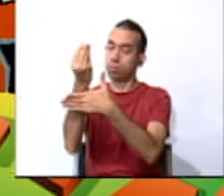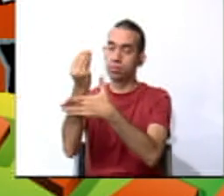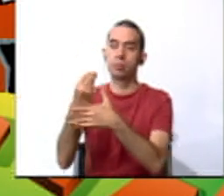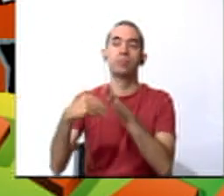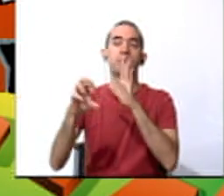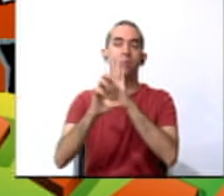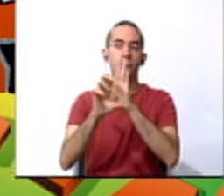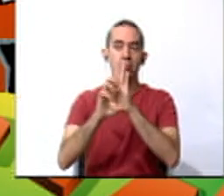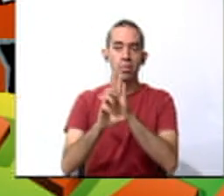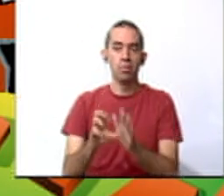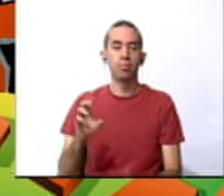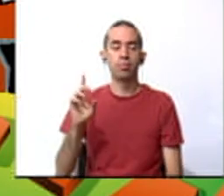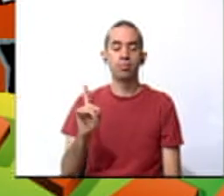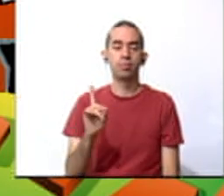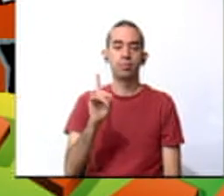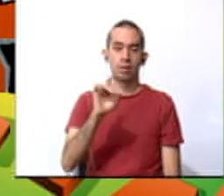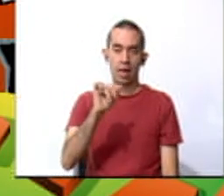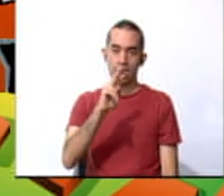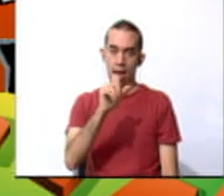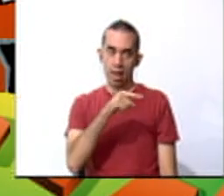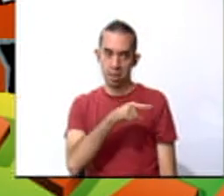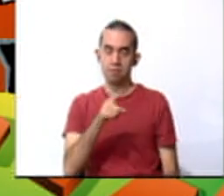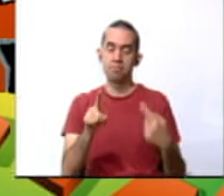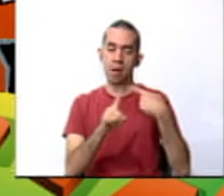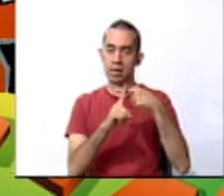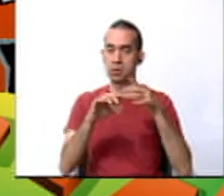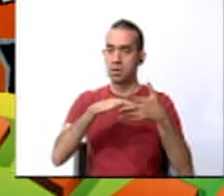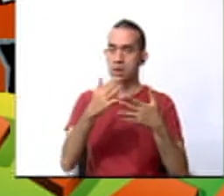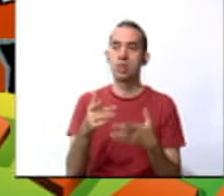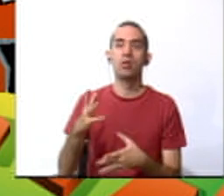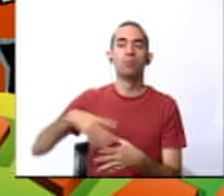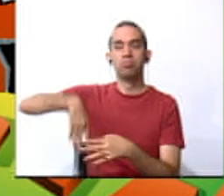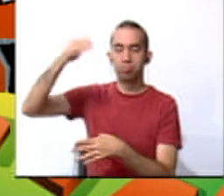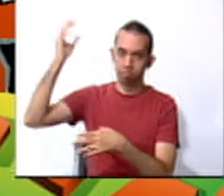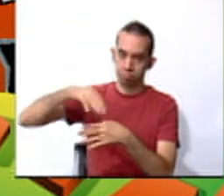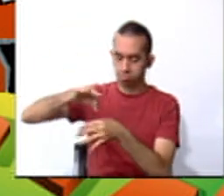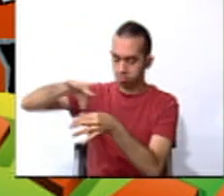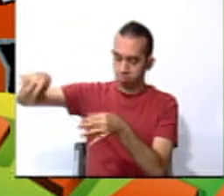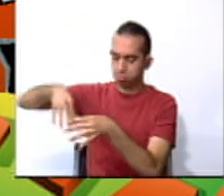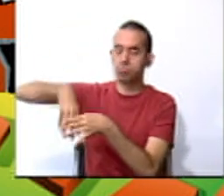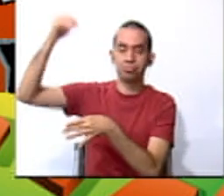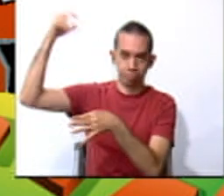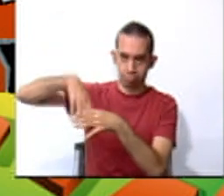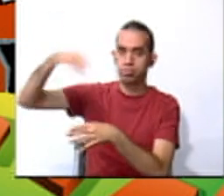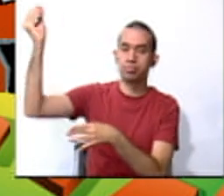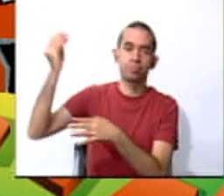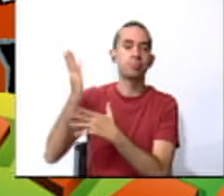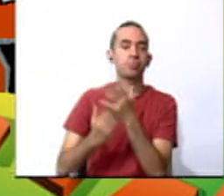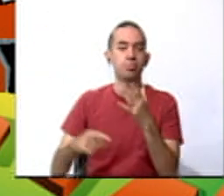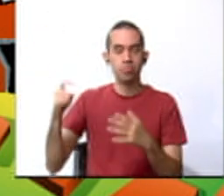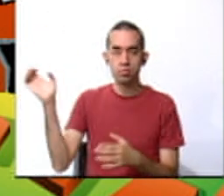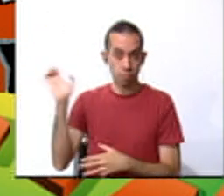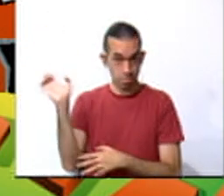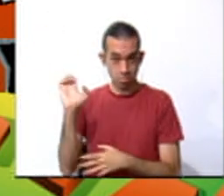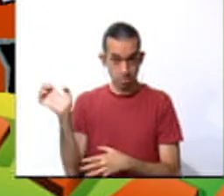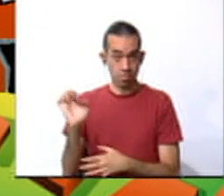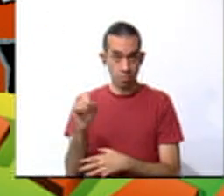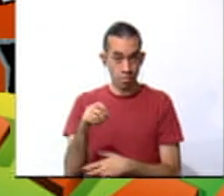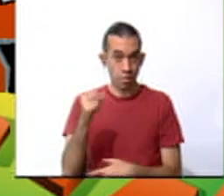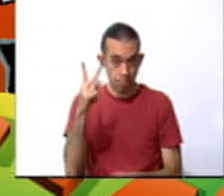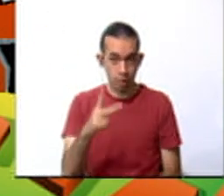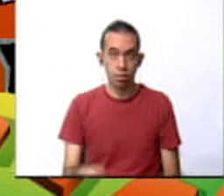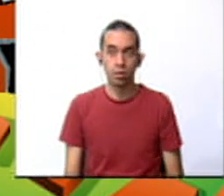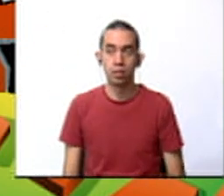example, Daniela and students. I'm going to take out some things that we need for this emergency kit. Okay. Ready?